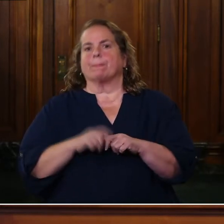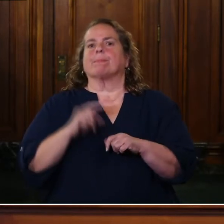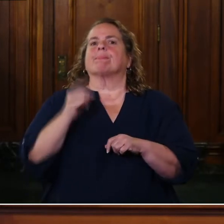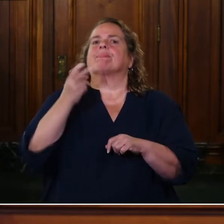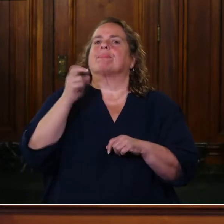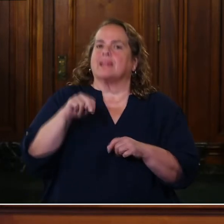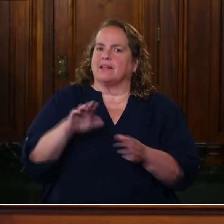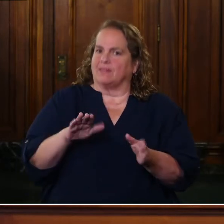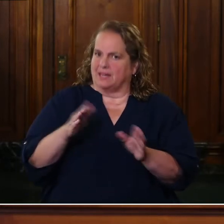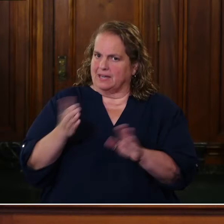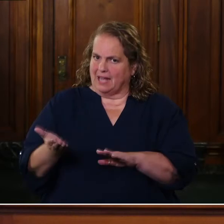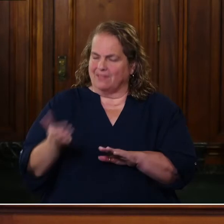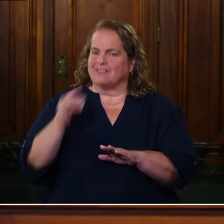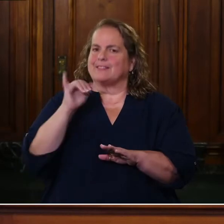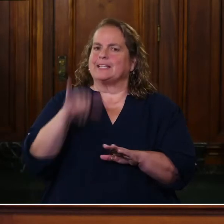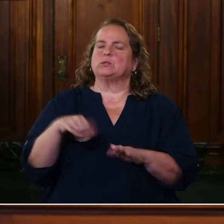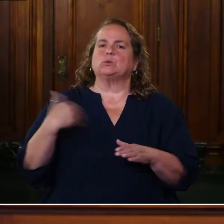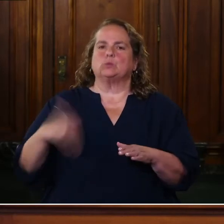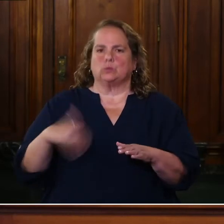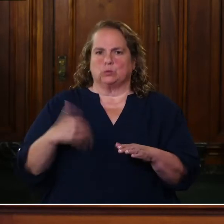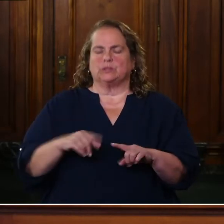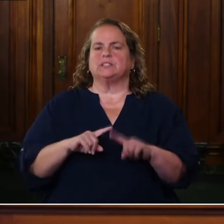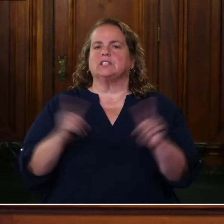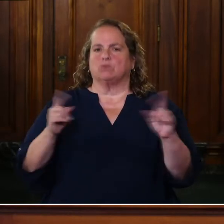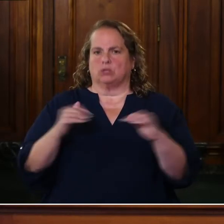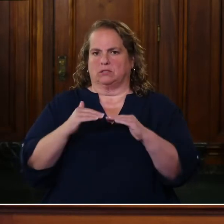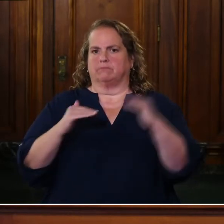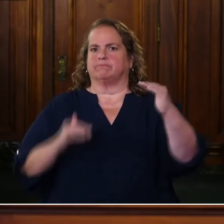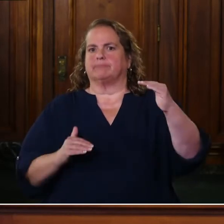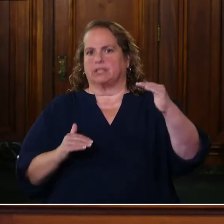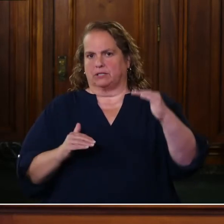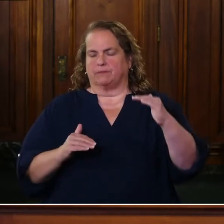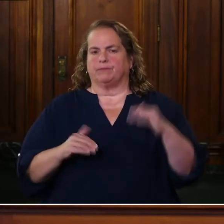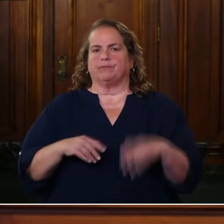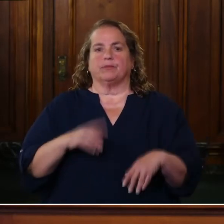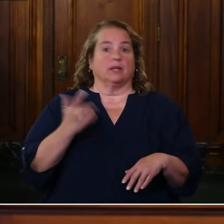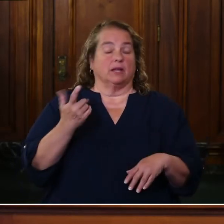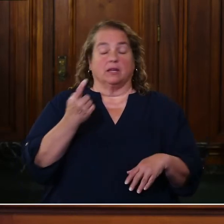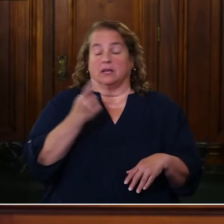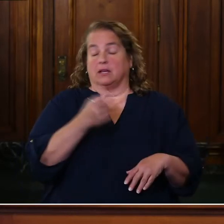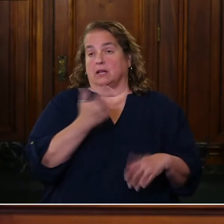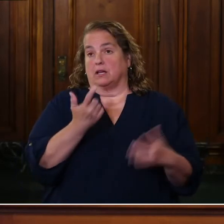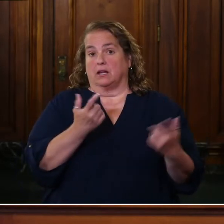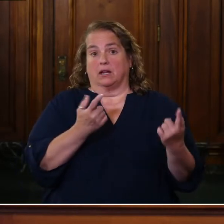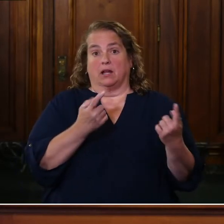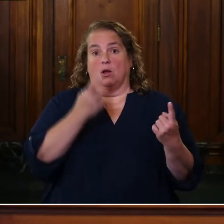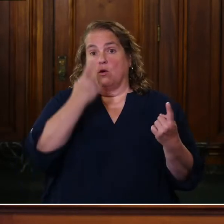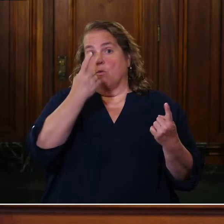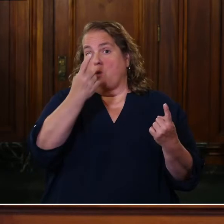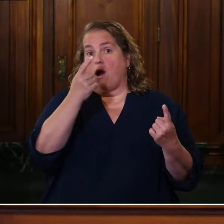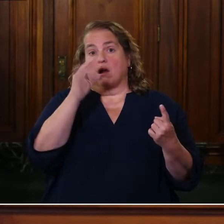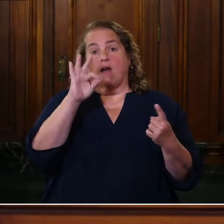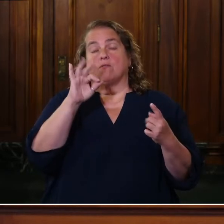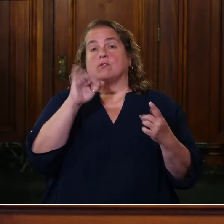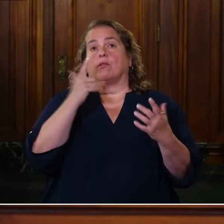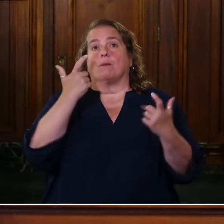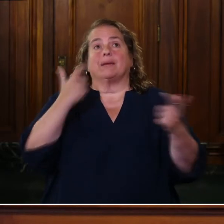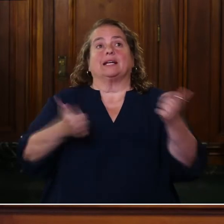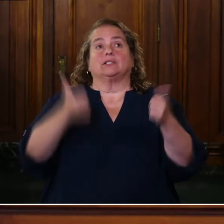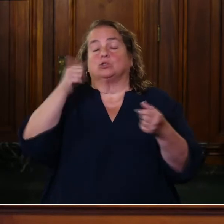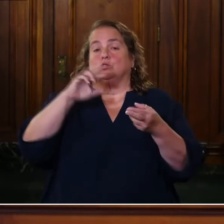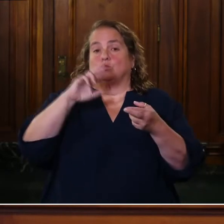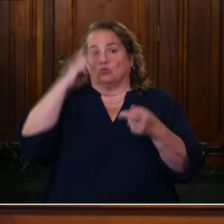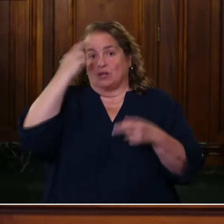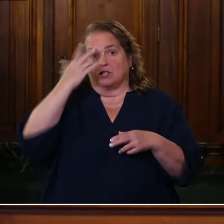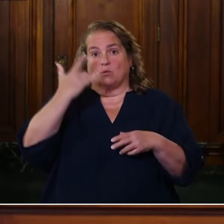the death piece, which is one of the driving reasons that we had to make